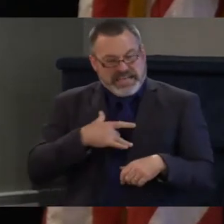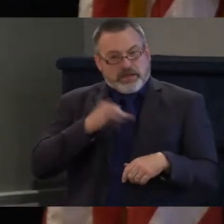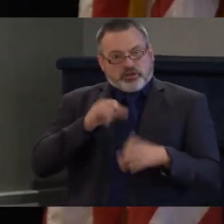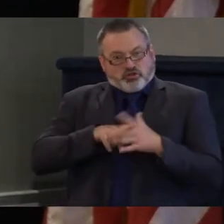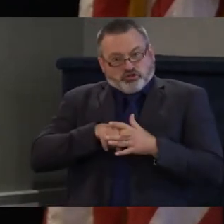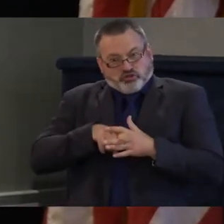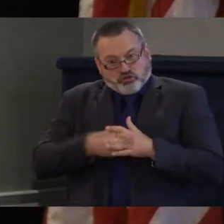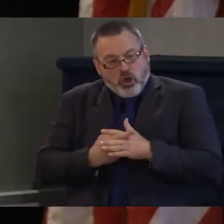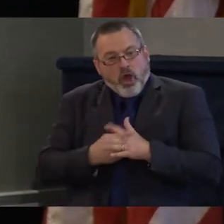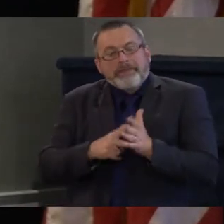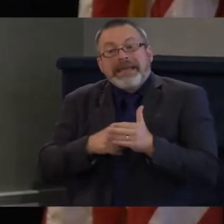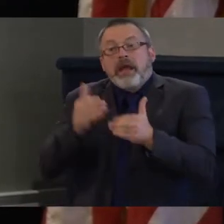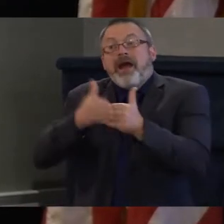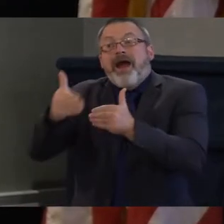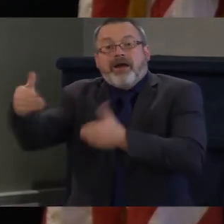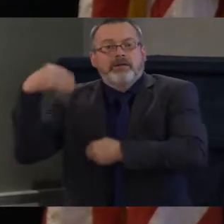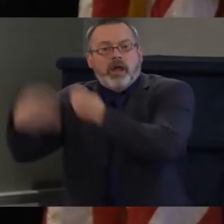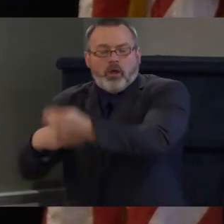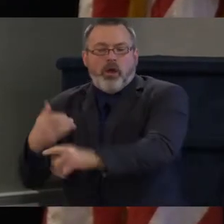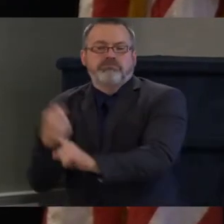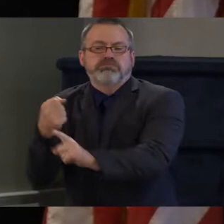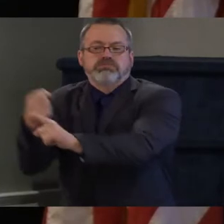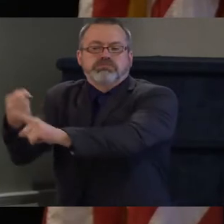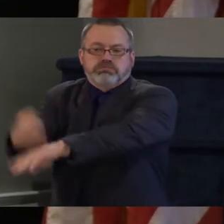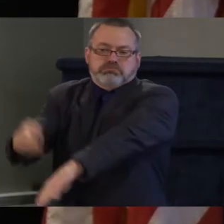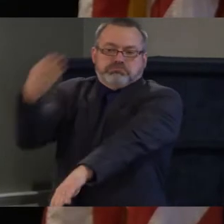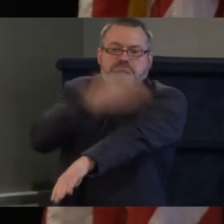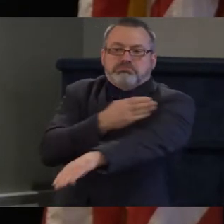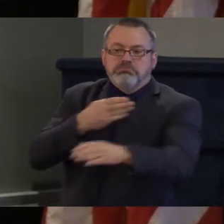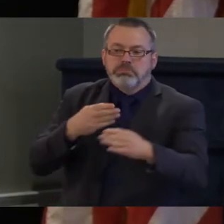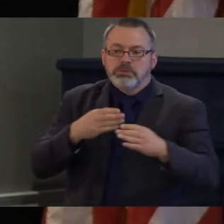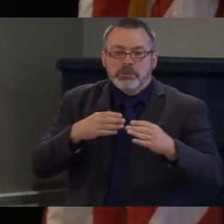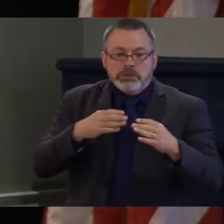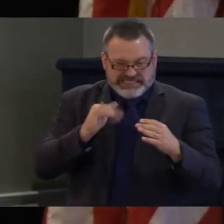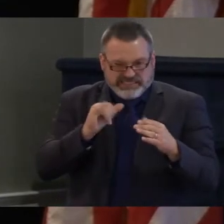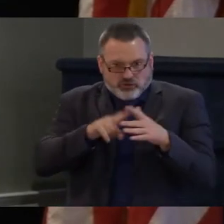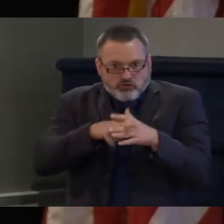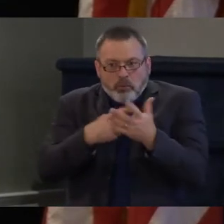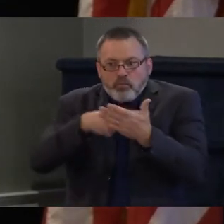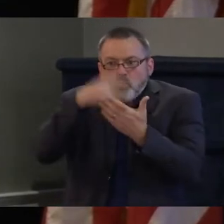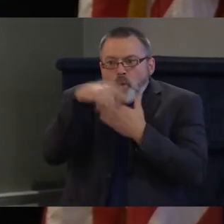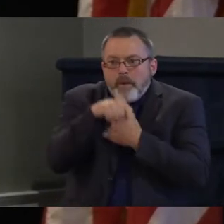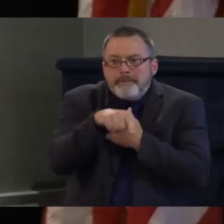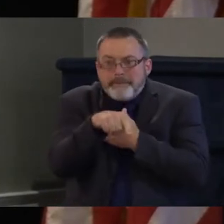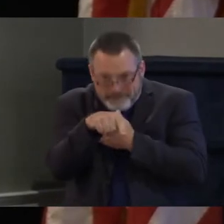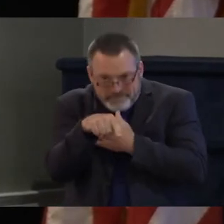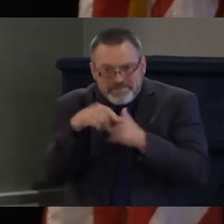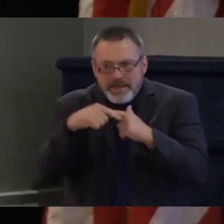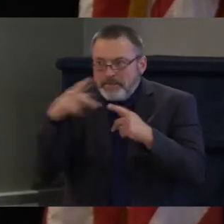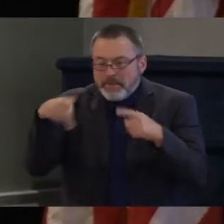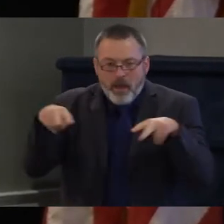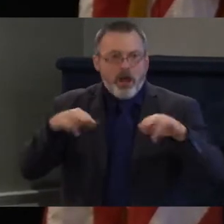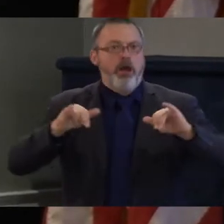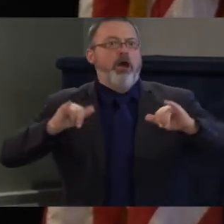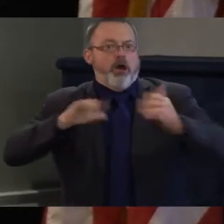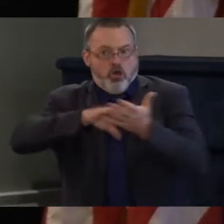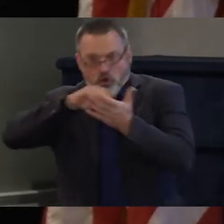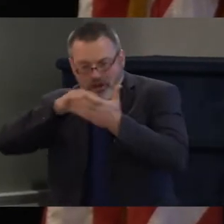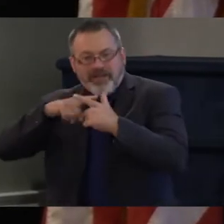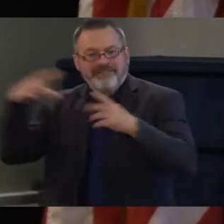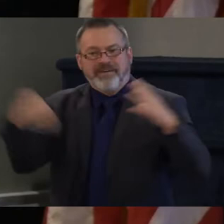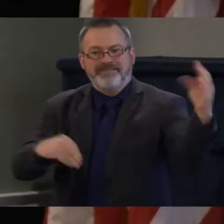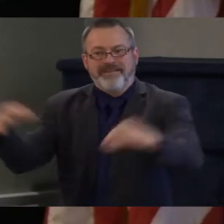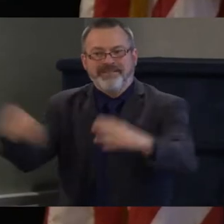see is more programming in our schools that encourage young people to participate with folks who need help.